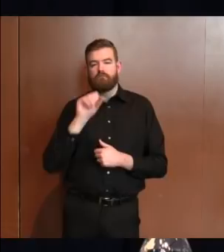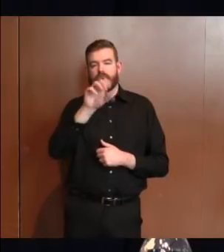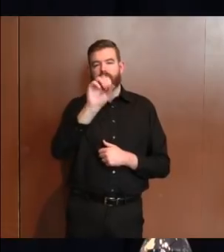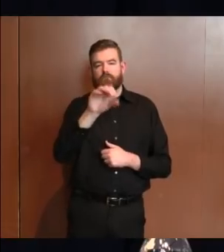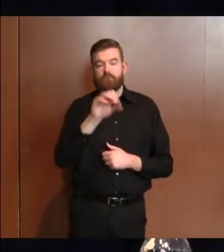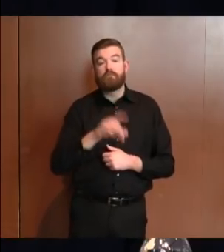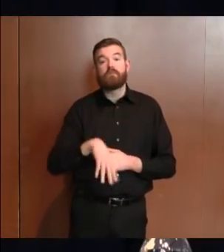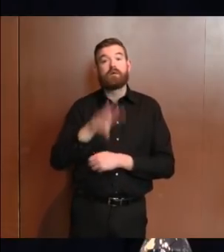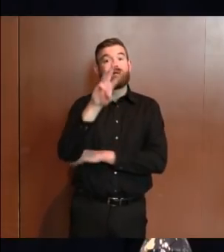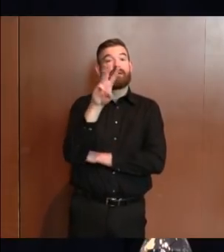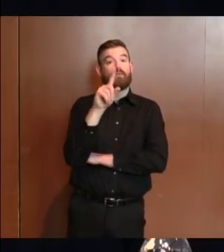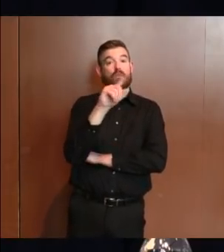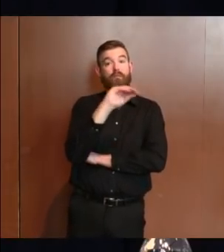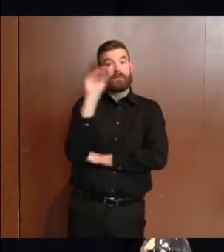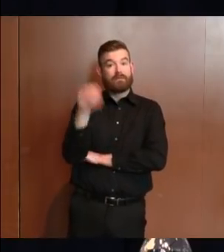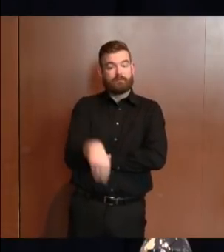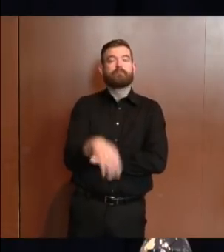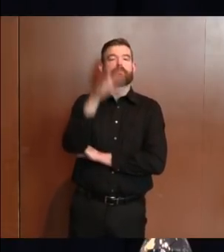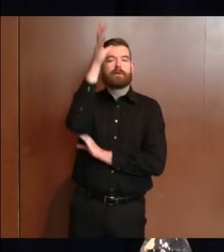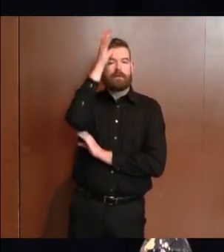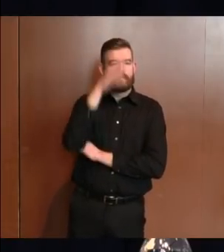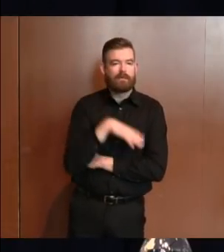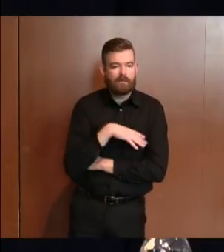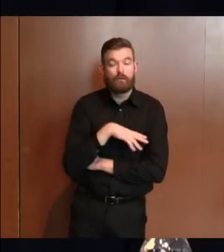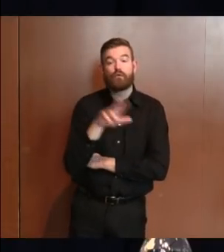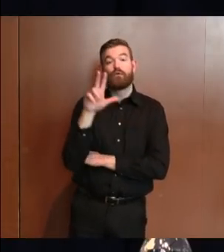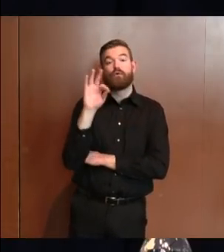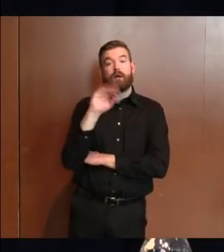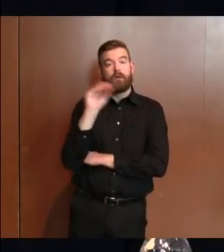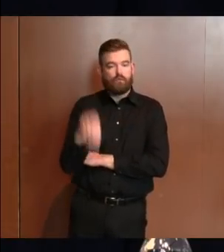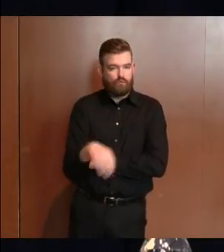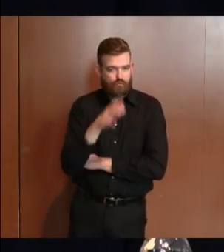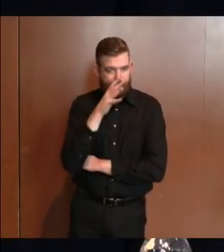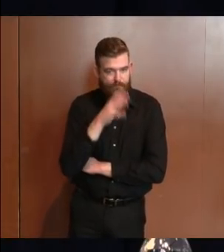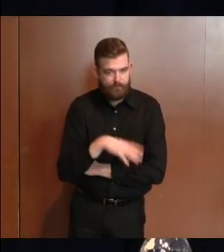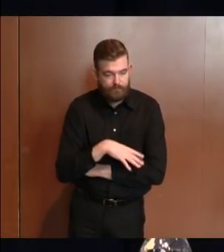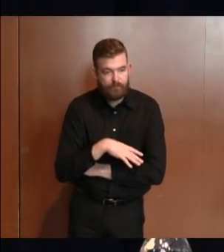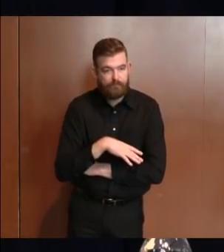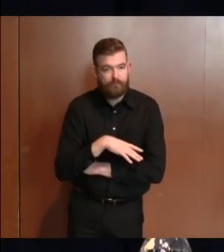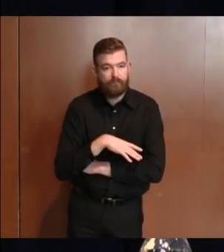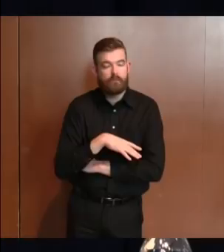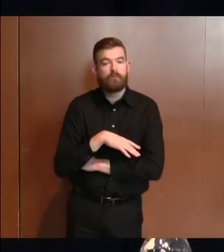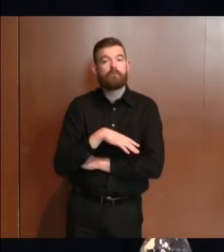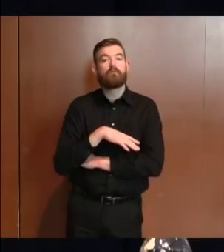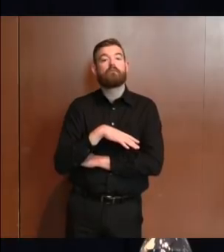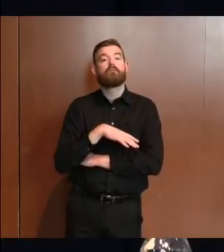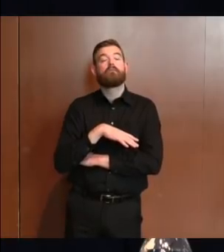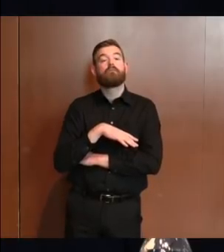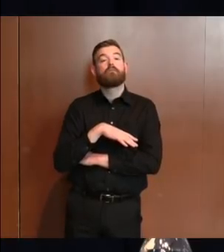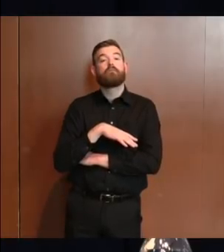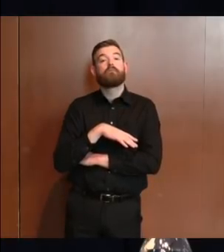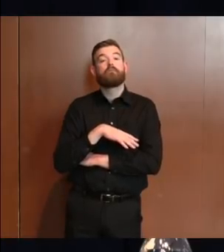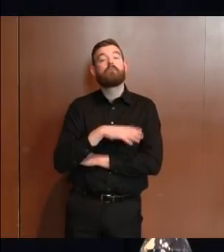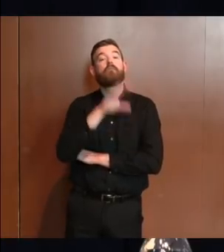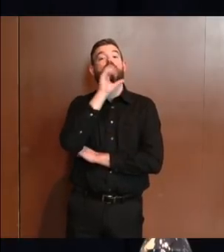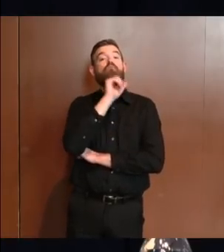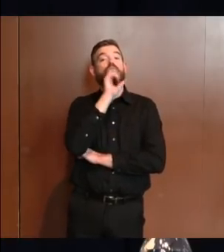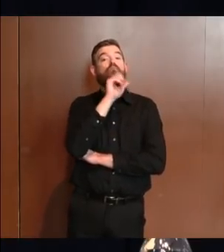% are male, 39% are female. As far as the age range,